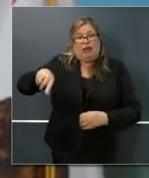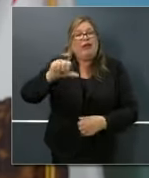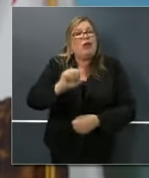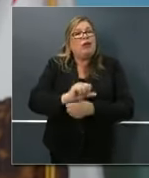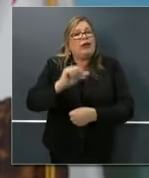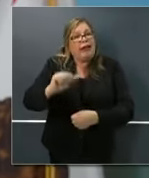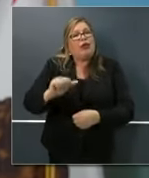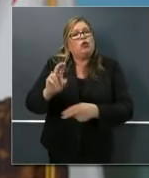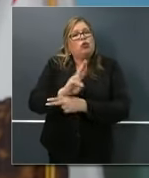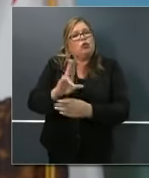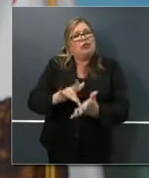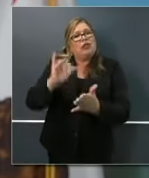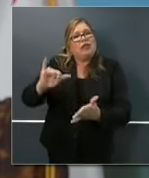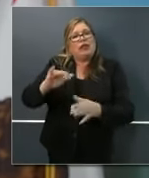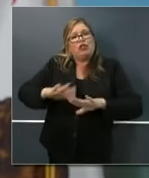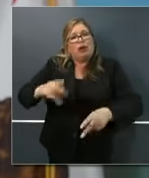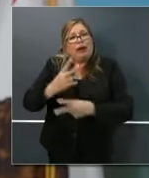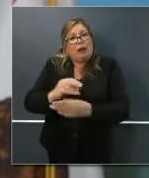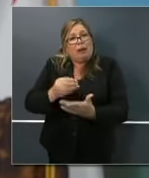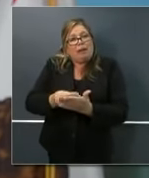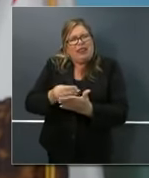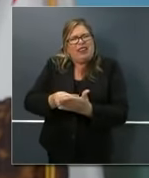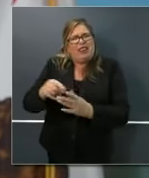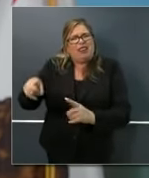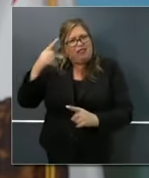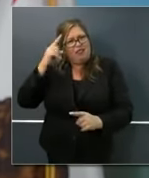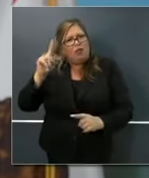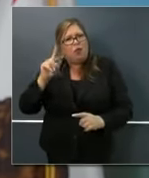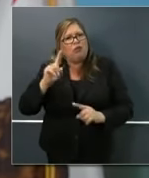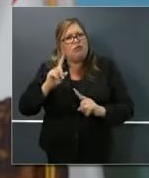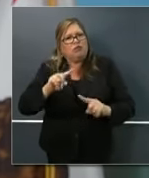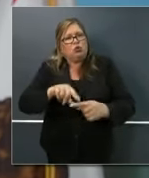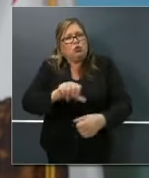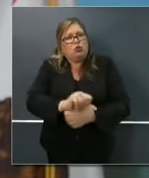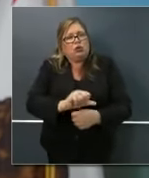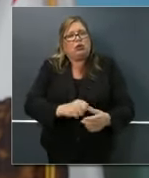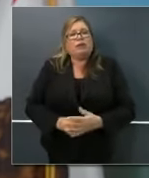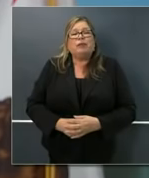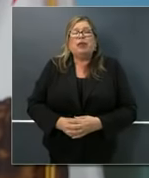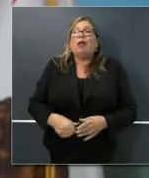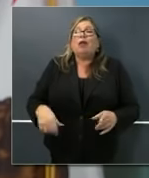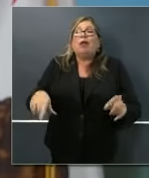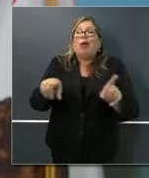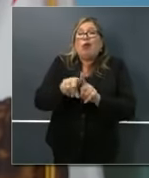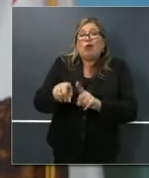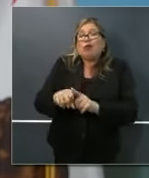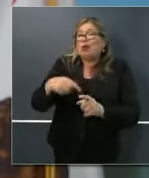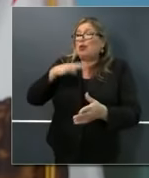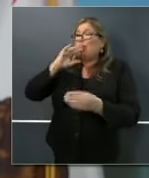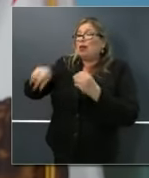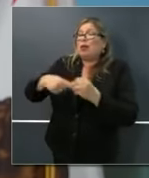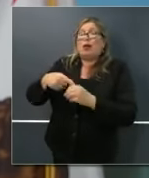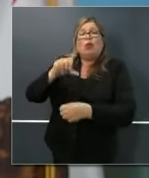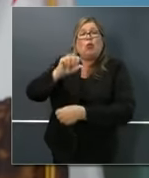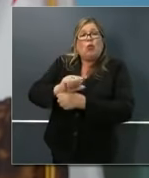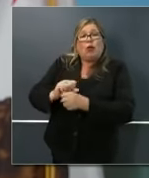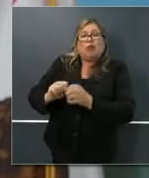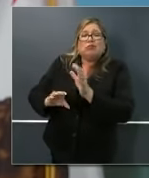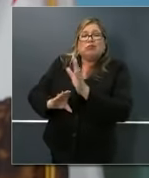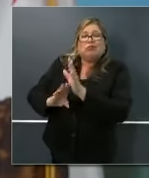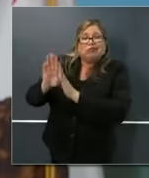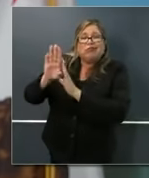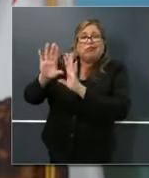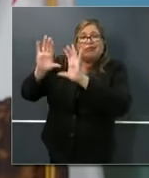on April 2nd, $17.8 million for workforce development grants to match our workforce. That is